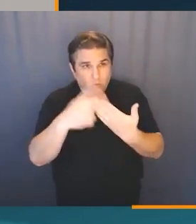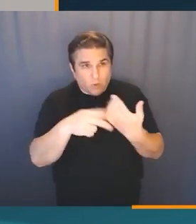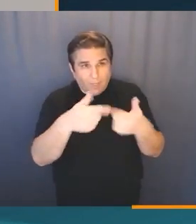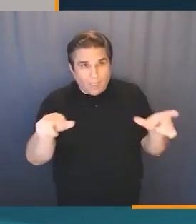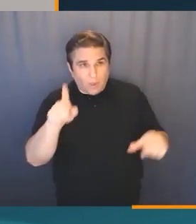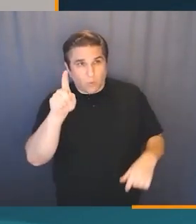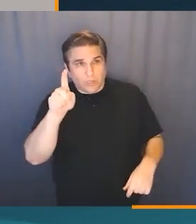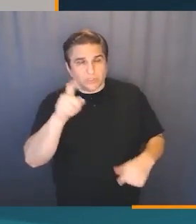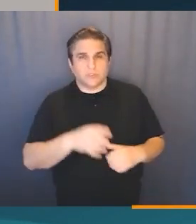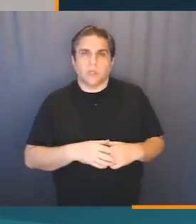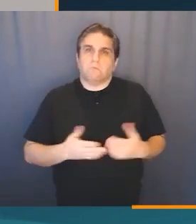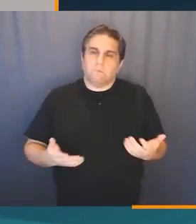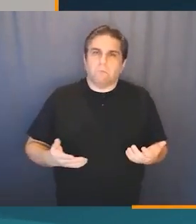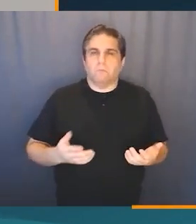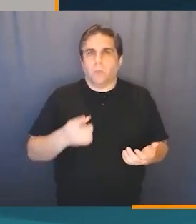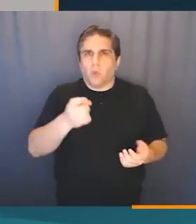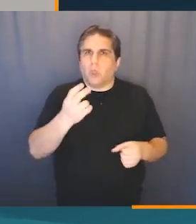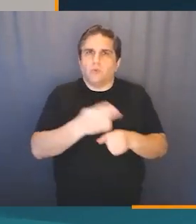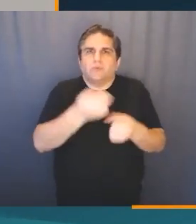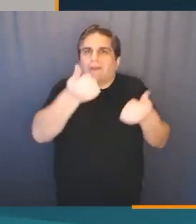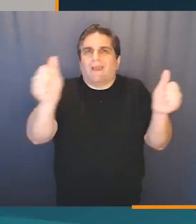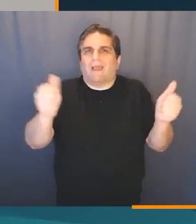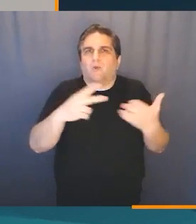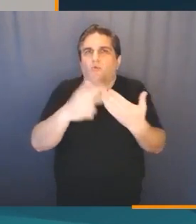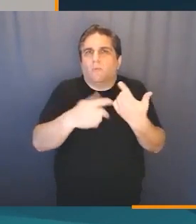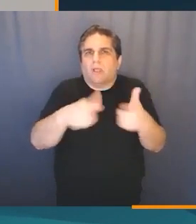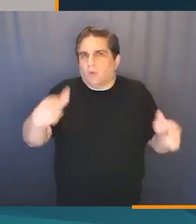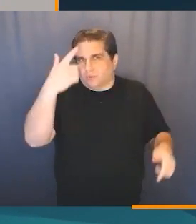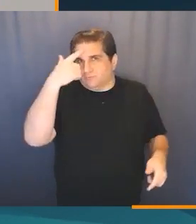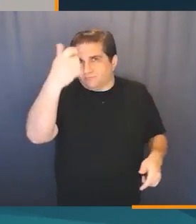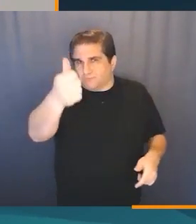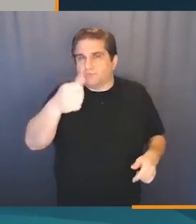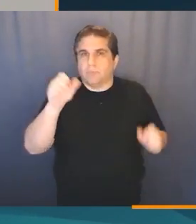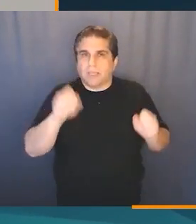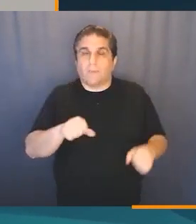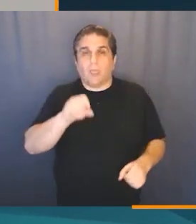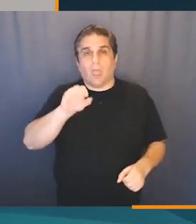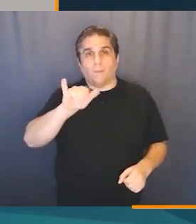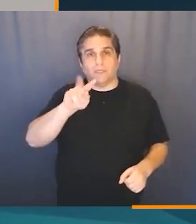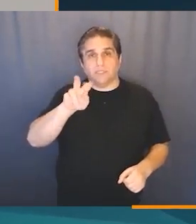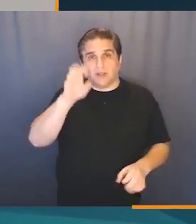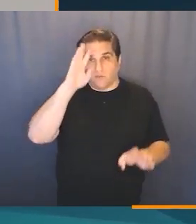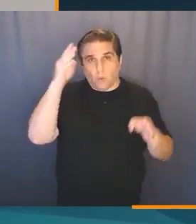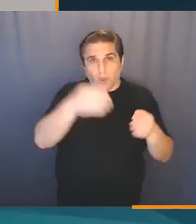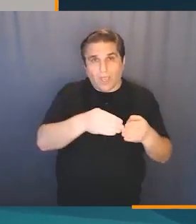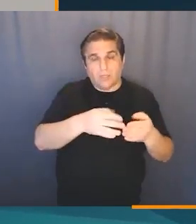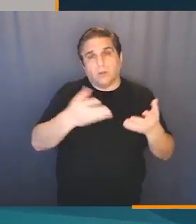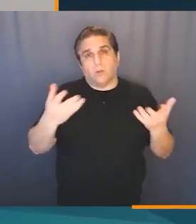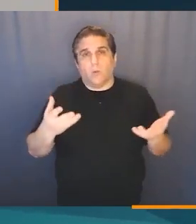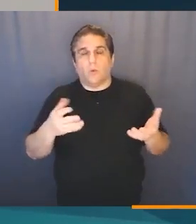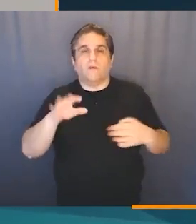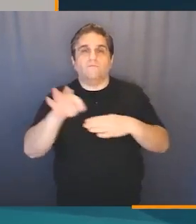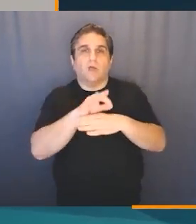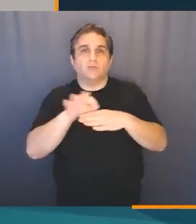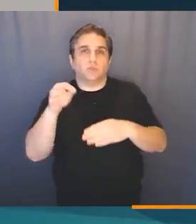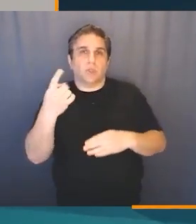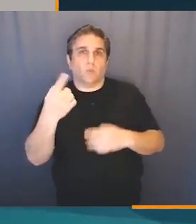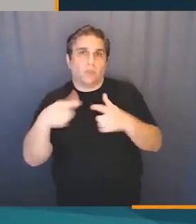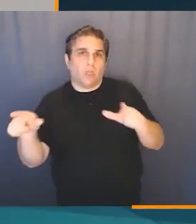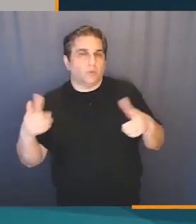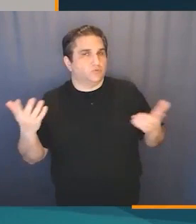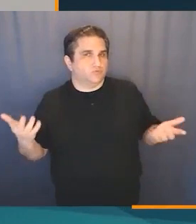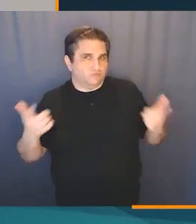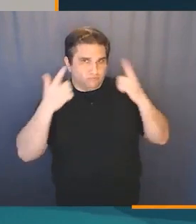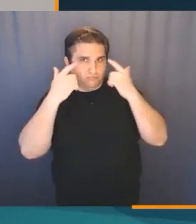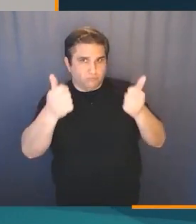I have to use any specific programming language? Well, you can use any programming language that you want. It can be an objective-oriented language